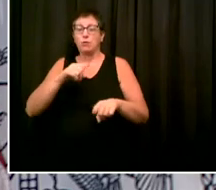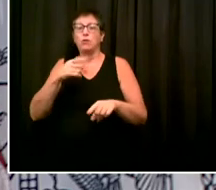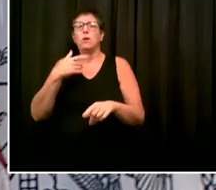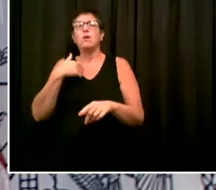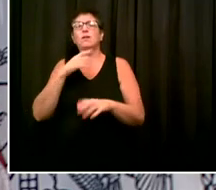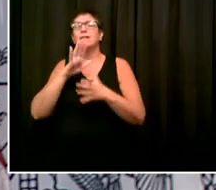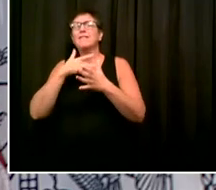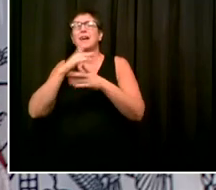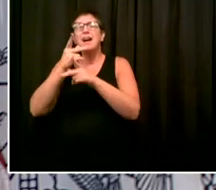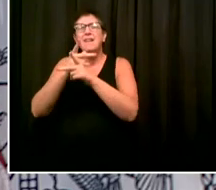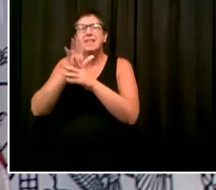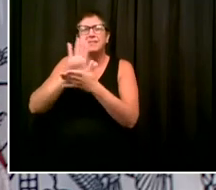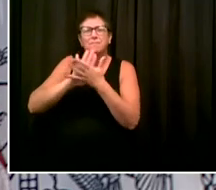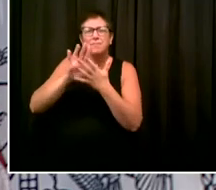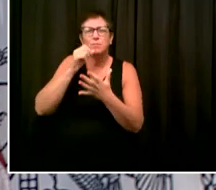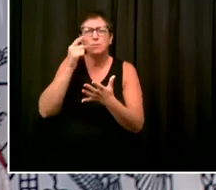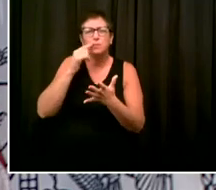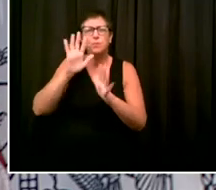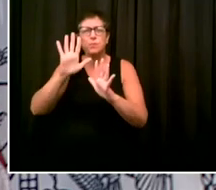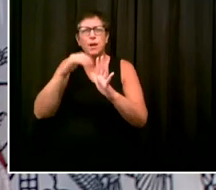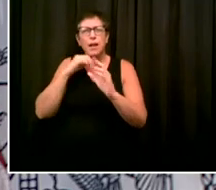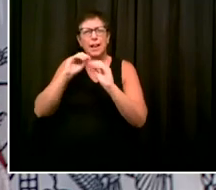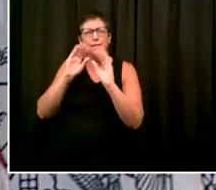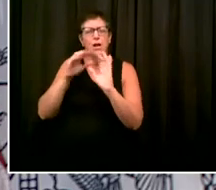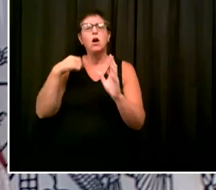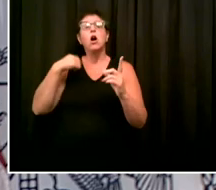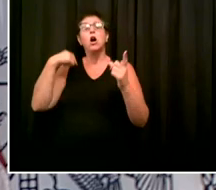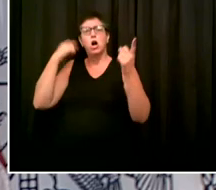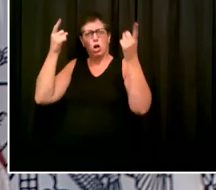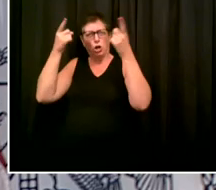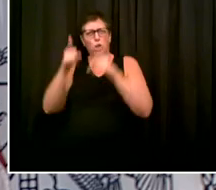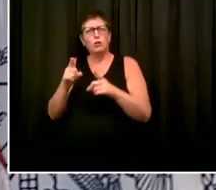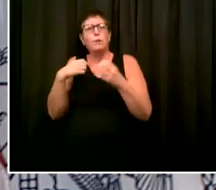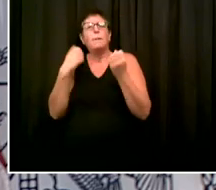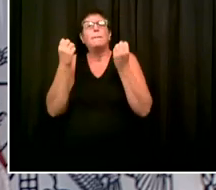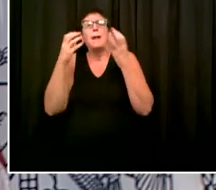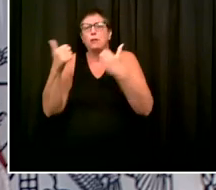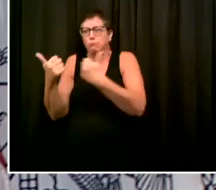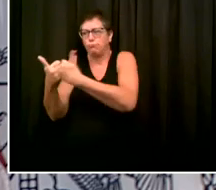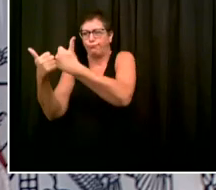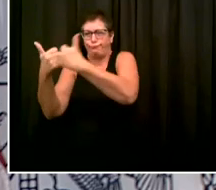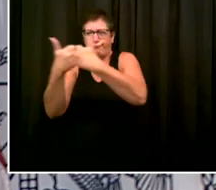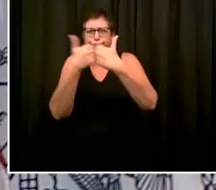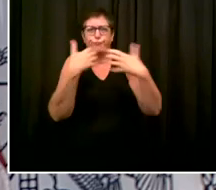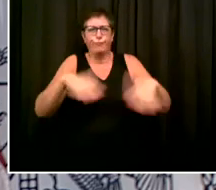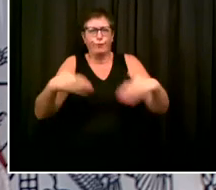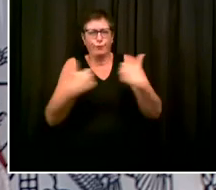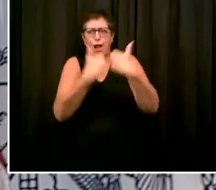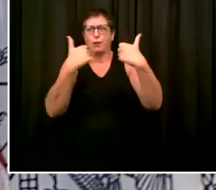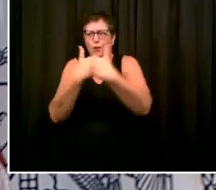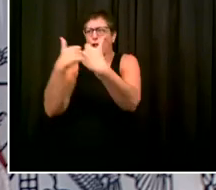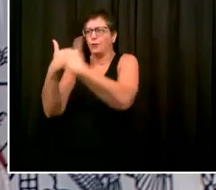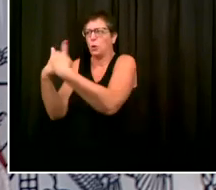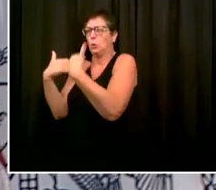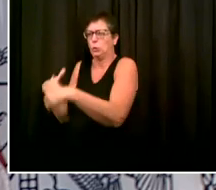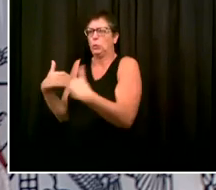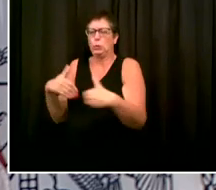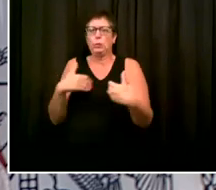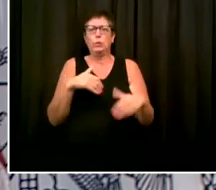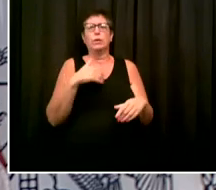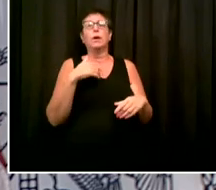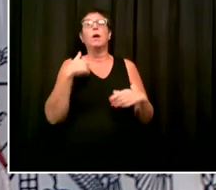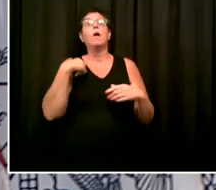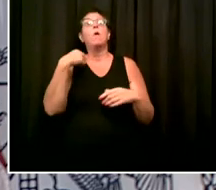tremendous challenges right now and a perfect storm of problems, and that our officers are trying to manage